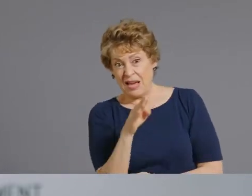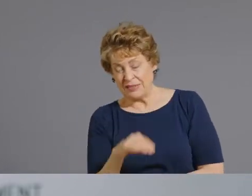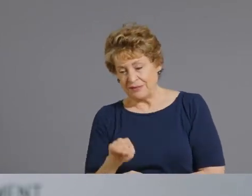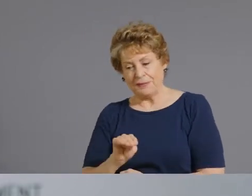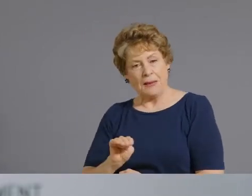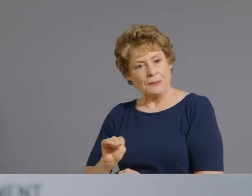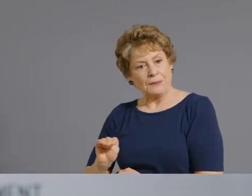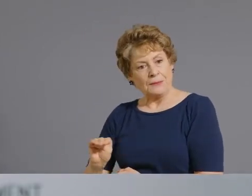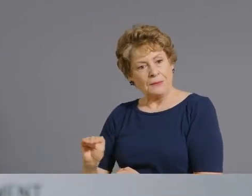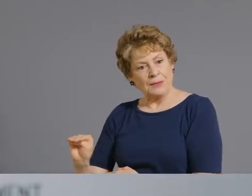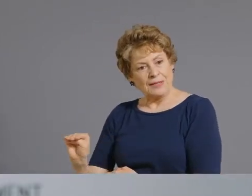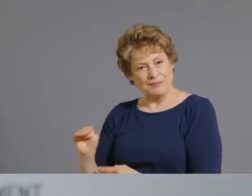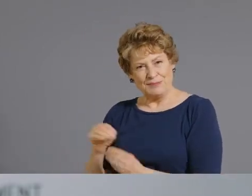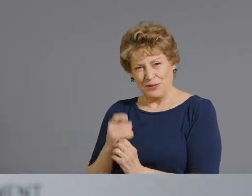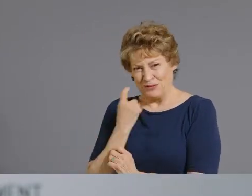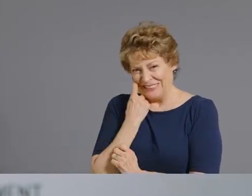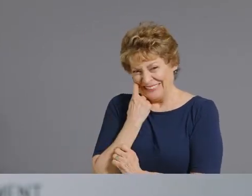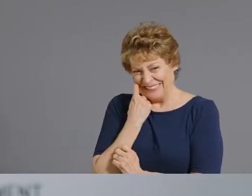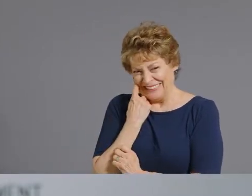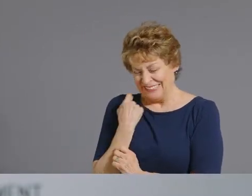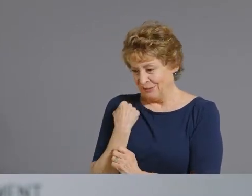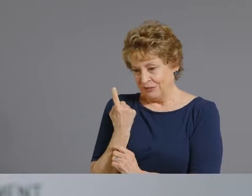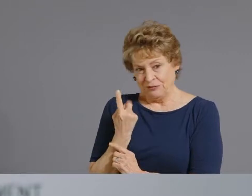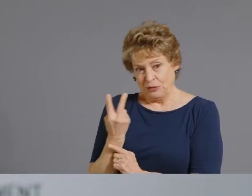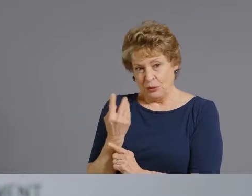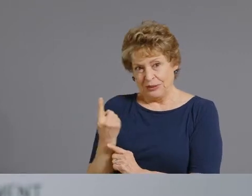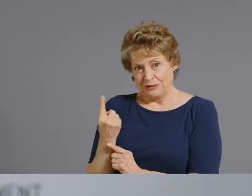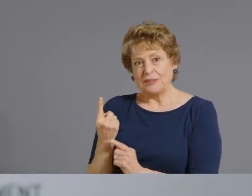decline over the last couple of weeks.